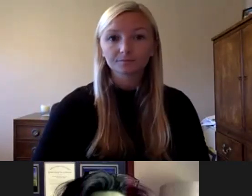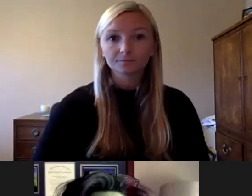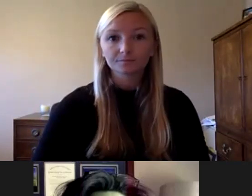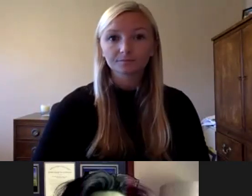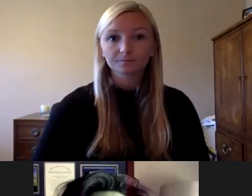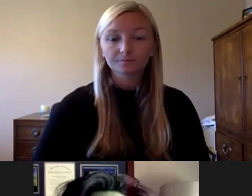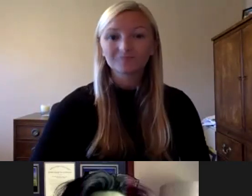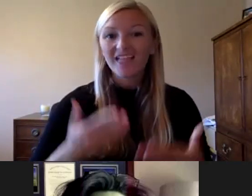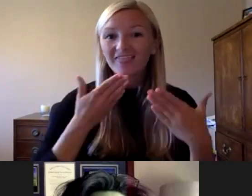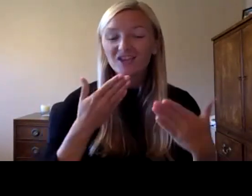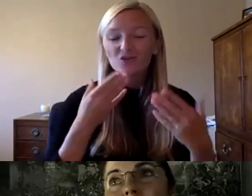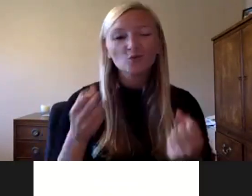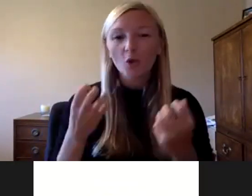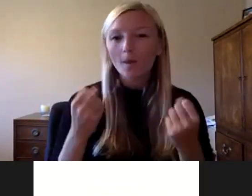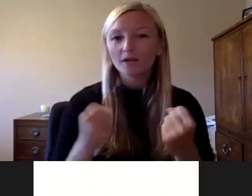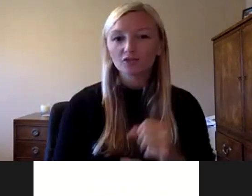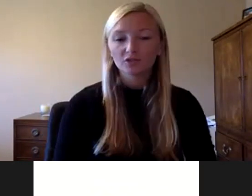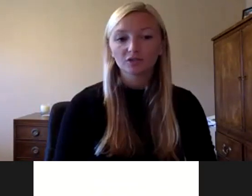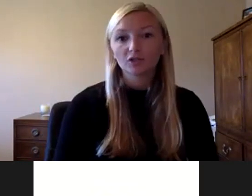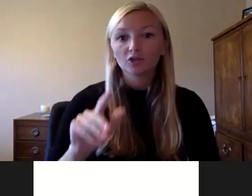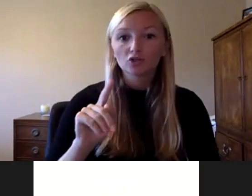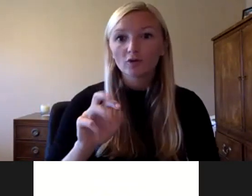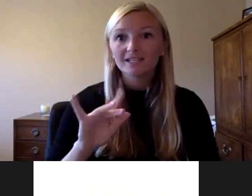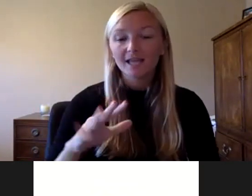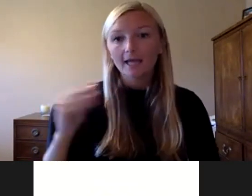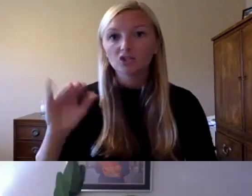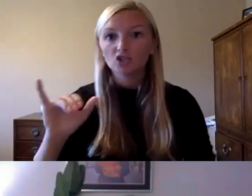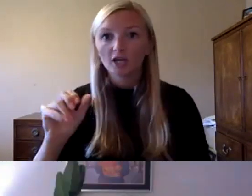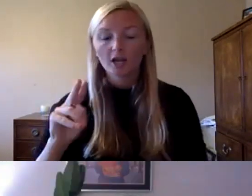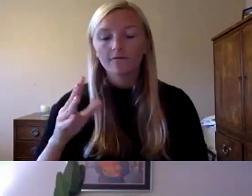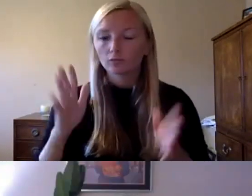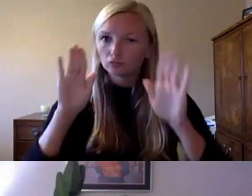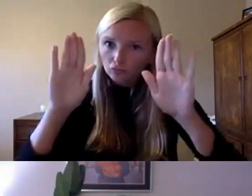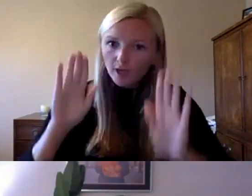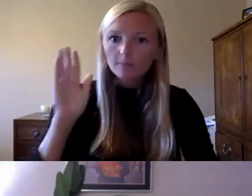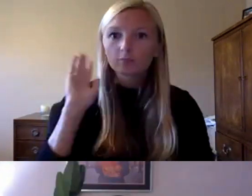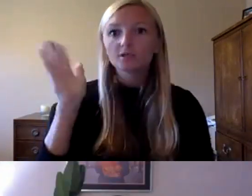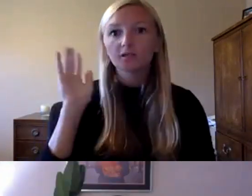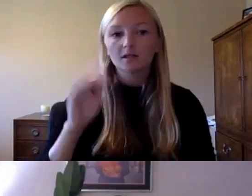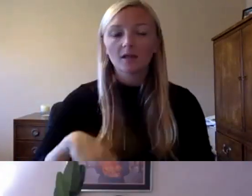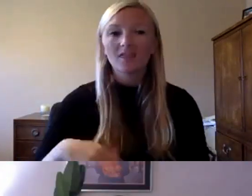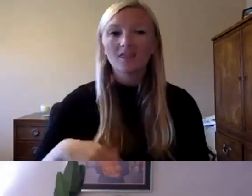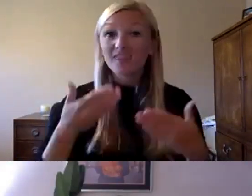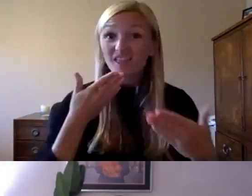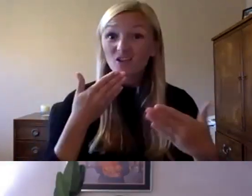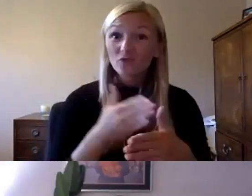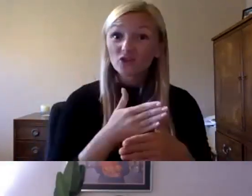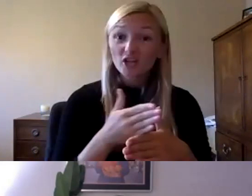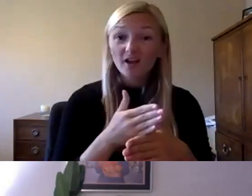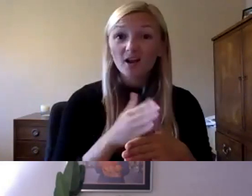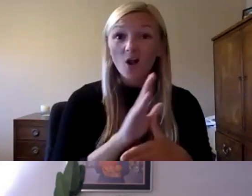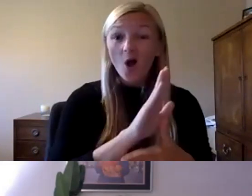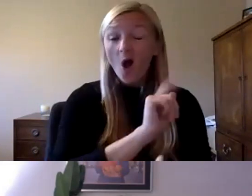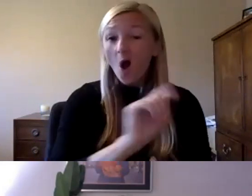thank you so much uh tracy and janine for a great presentation and thank you for sharing with us all the